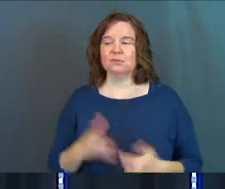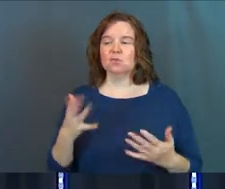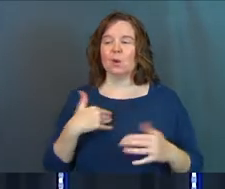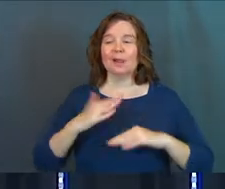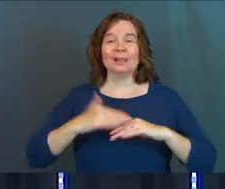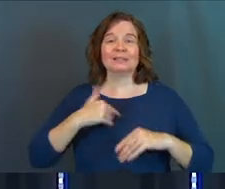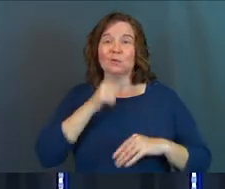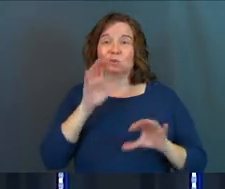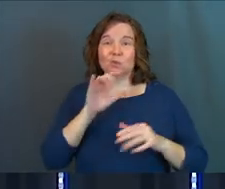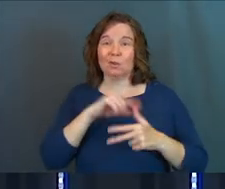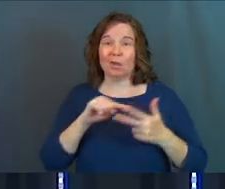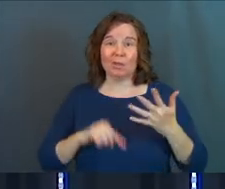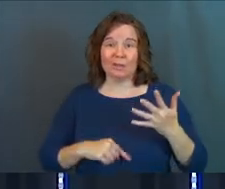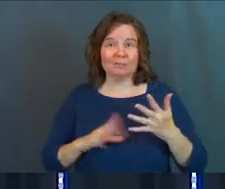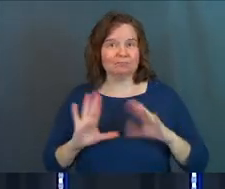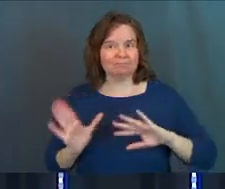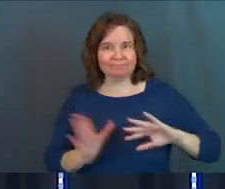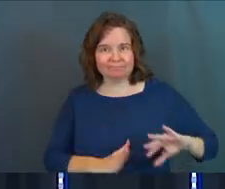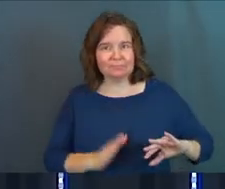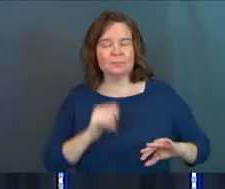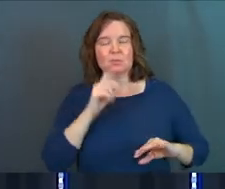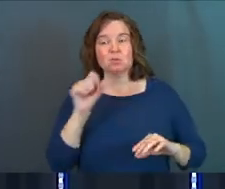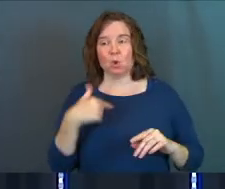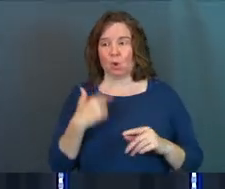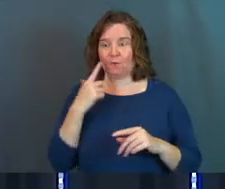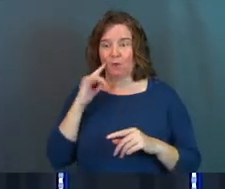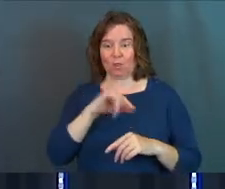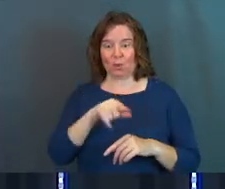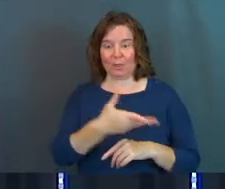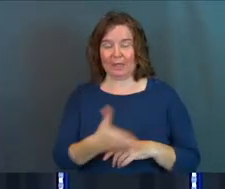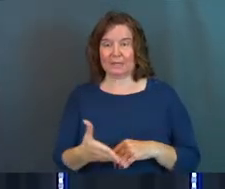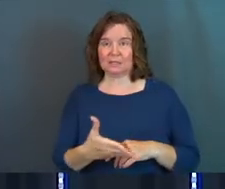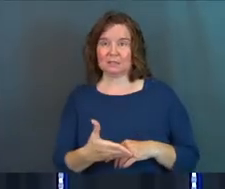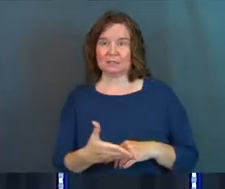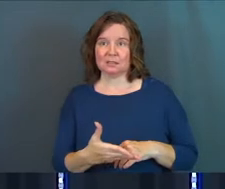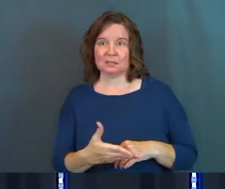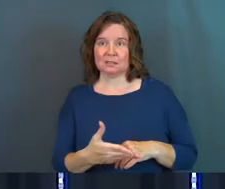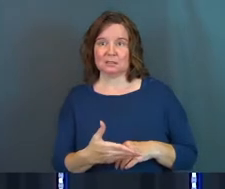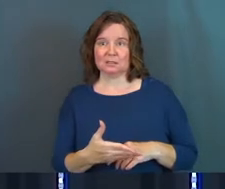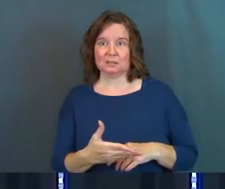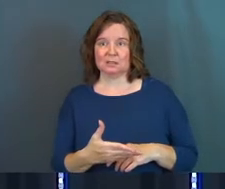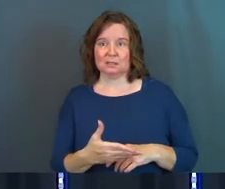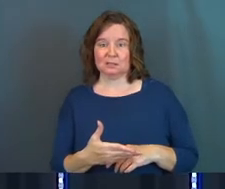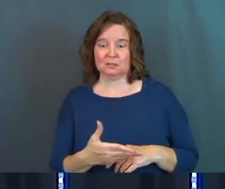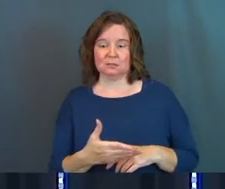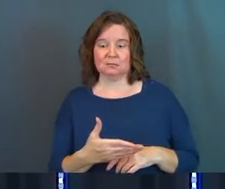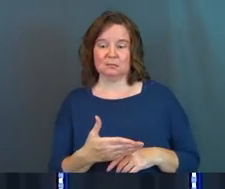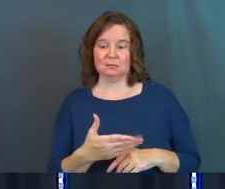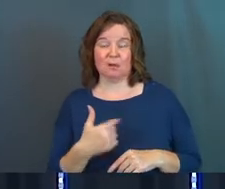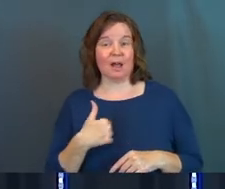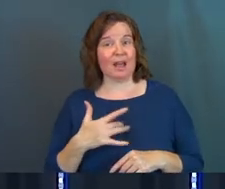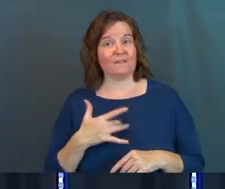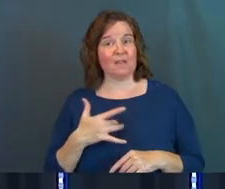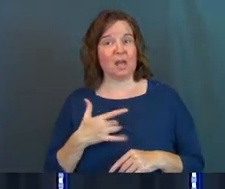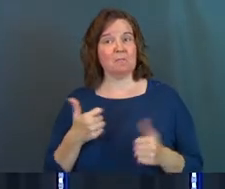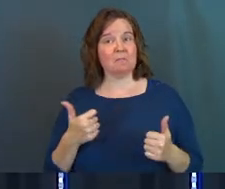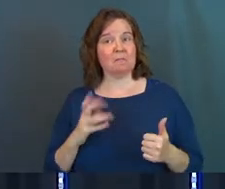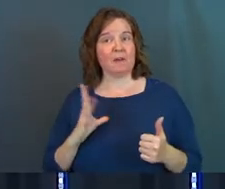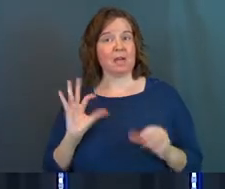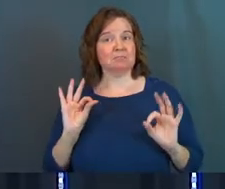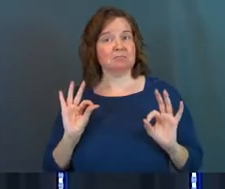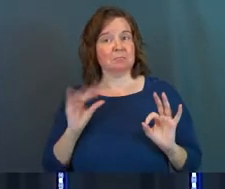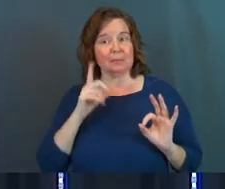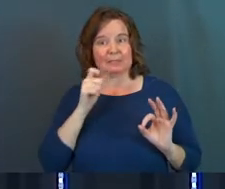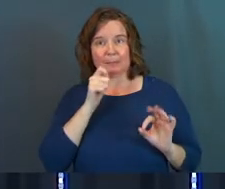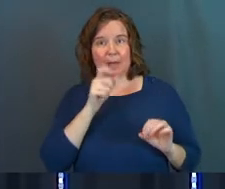So at least I wasn't doing those things, and so when it came to those things, I felt like I was